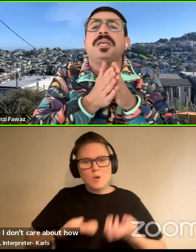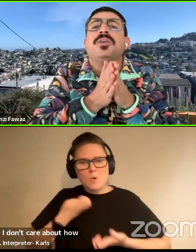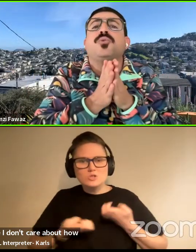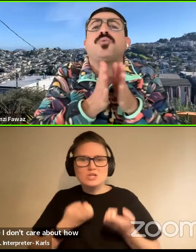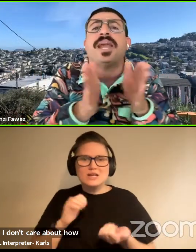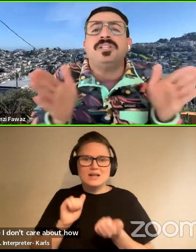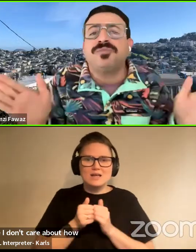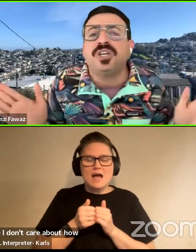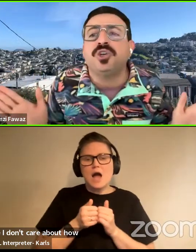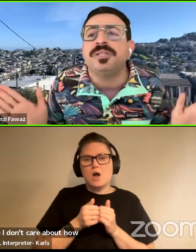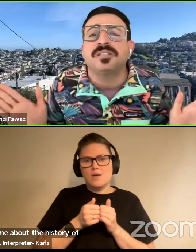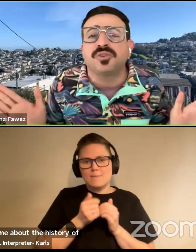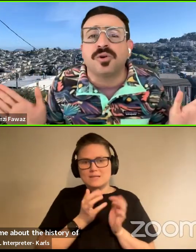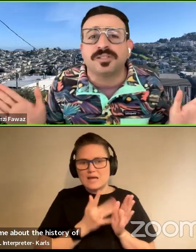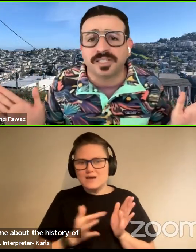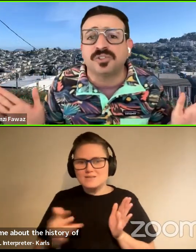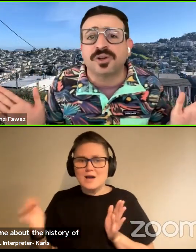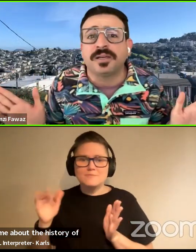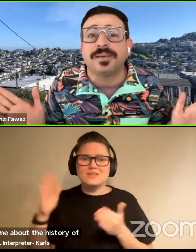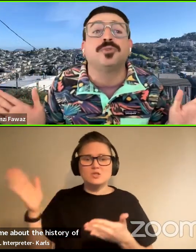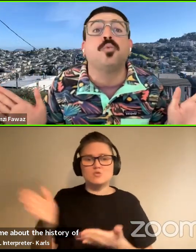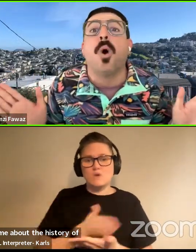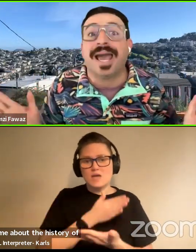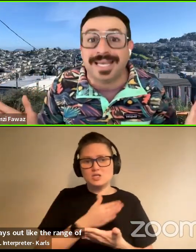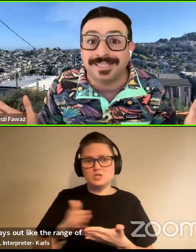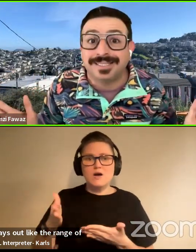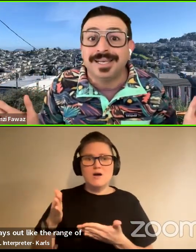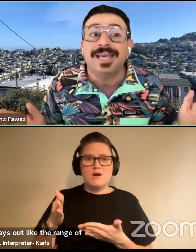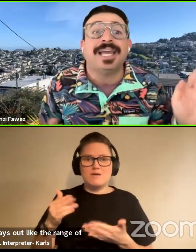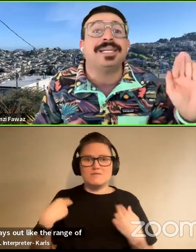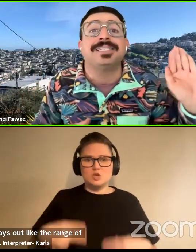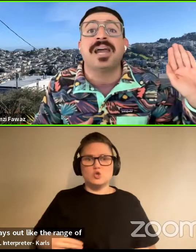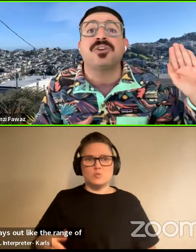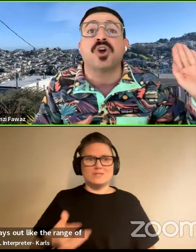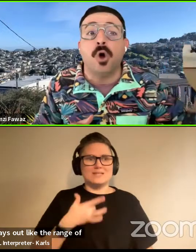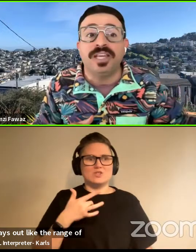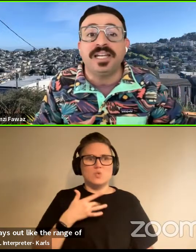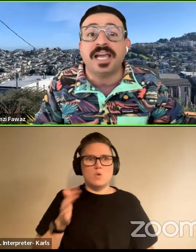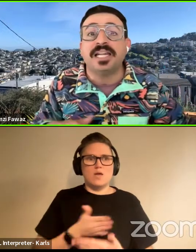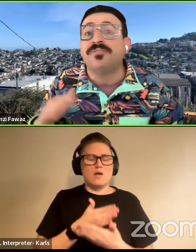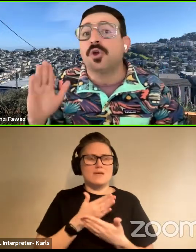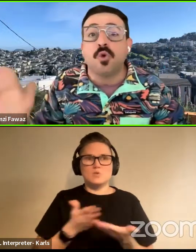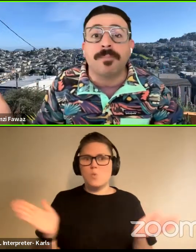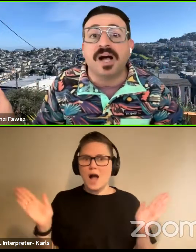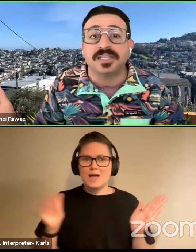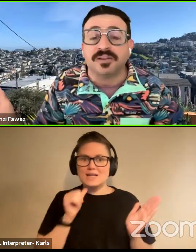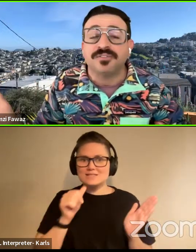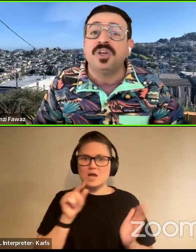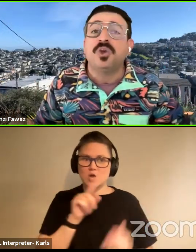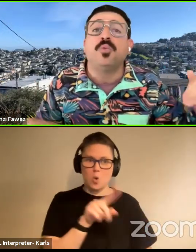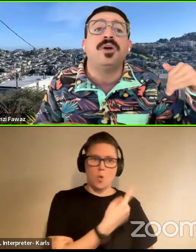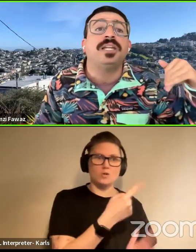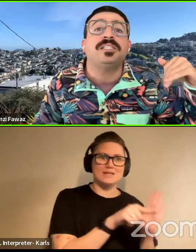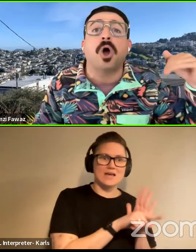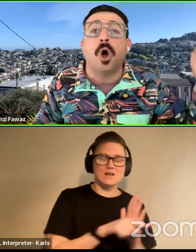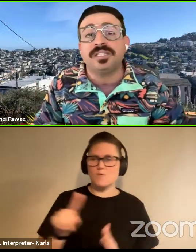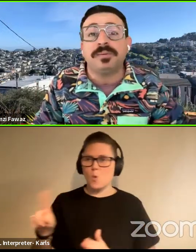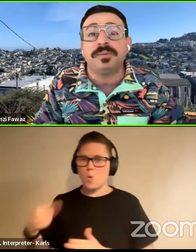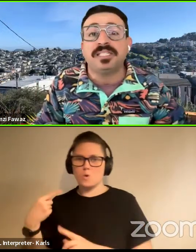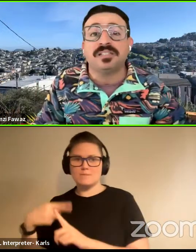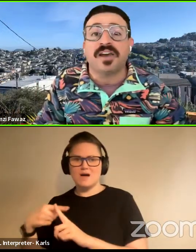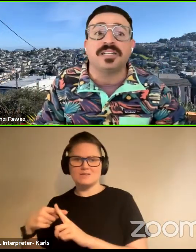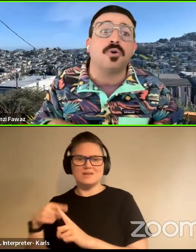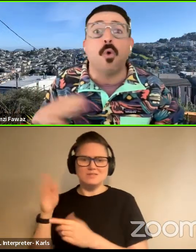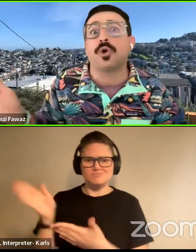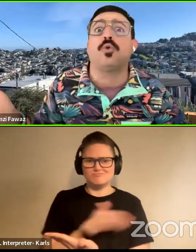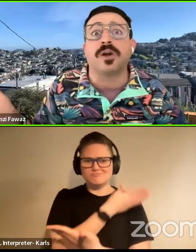out like the range of the human sensorium is wide. It is neither only negative nor positive. We don't need to